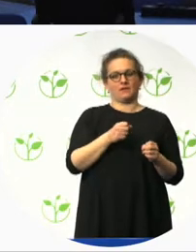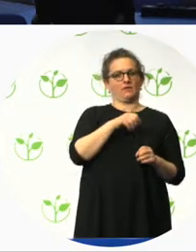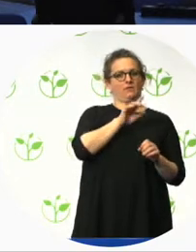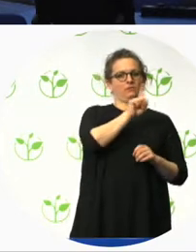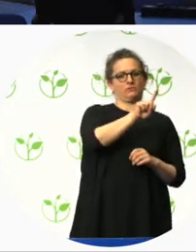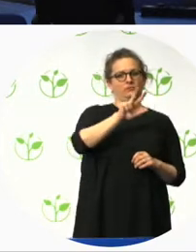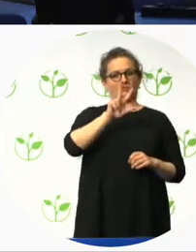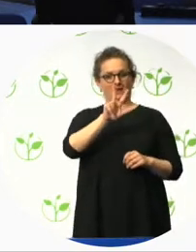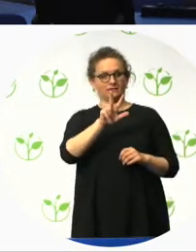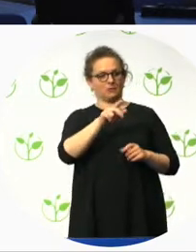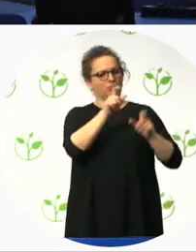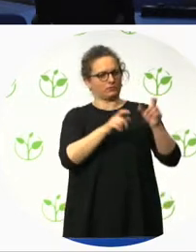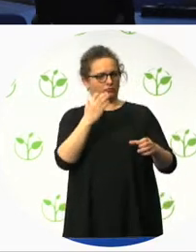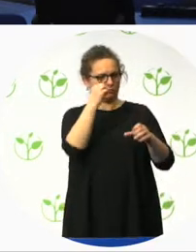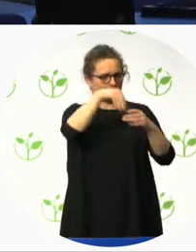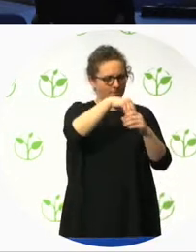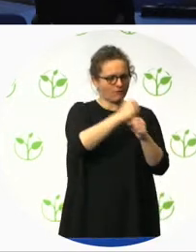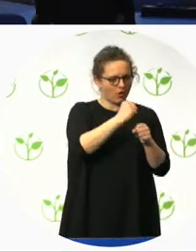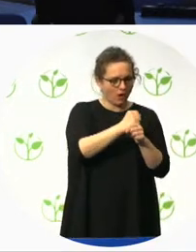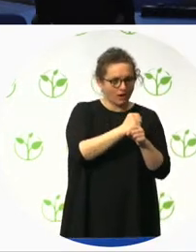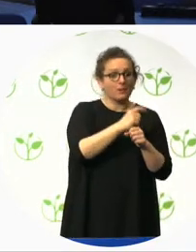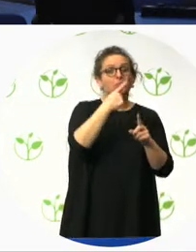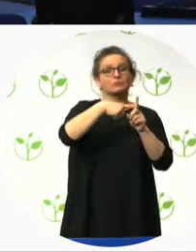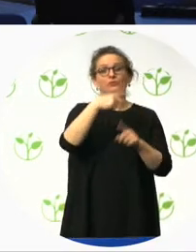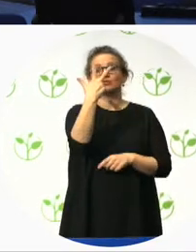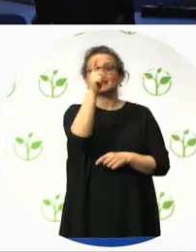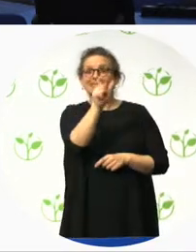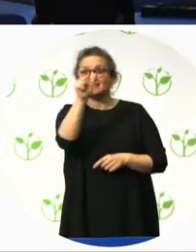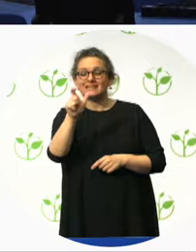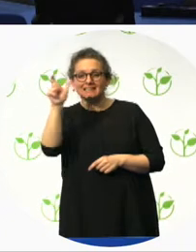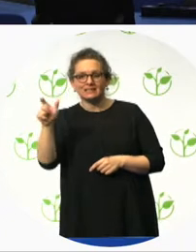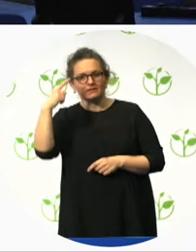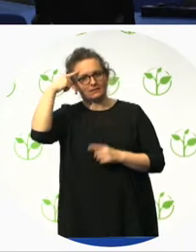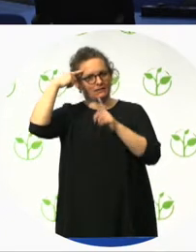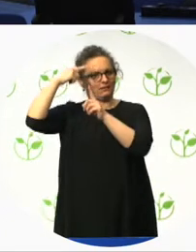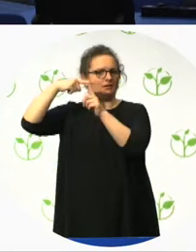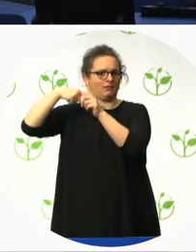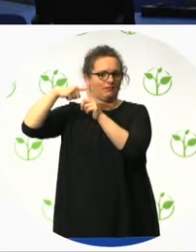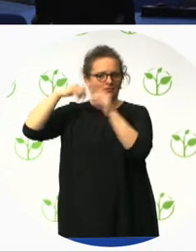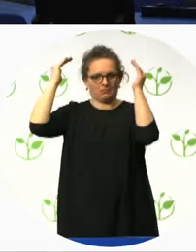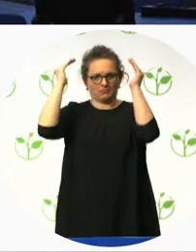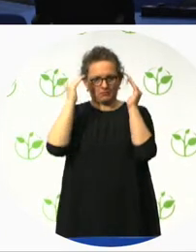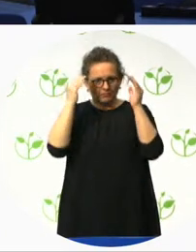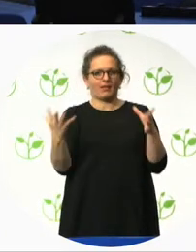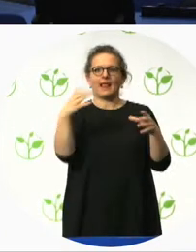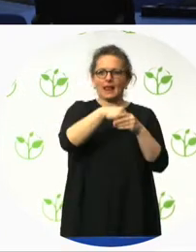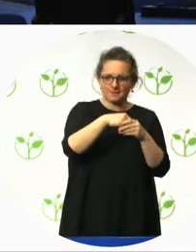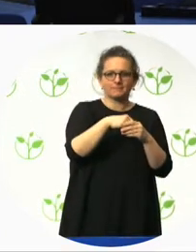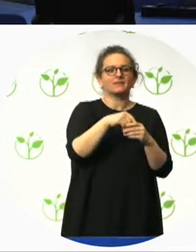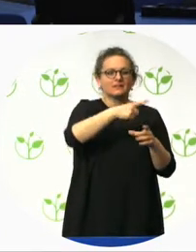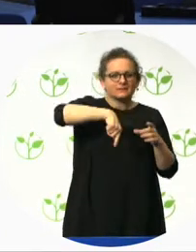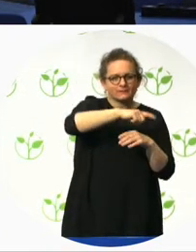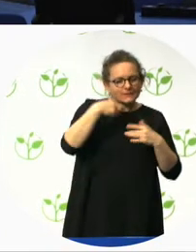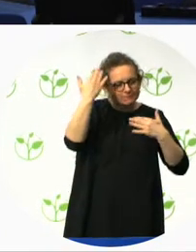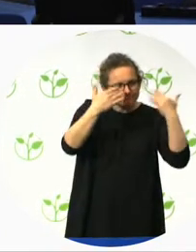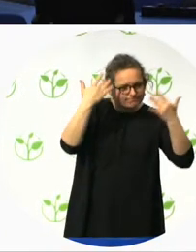future, we are very happy to say that we are going to have another shop in Madrid. So, I am very, very happy to have listened to him because they